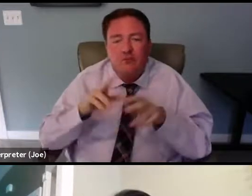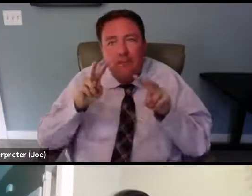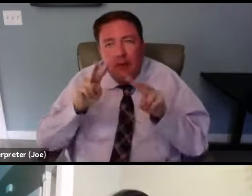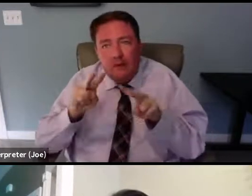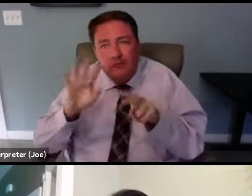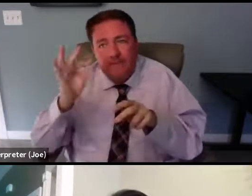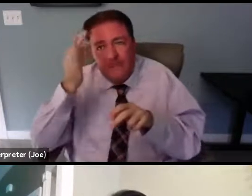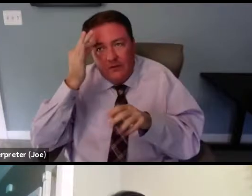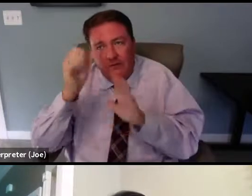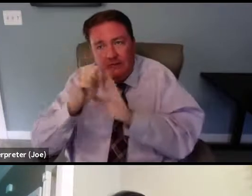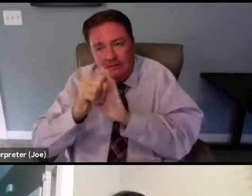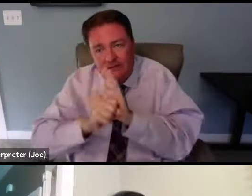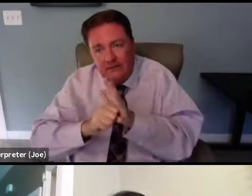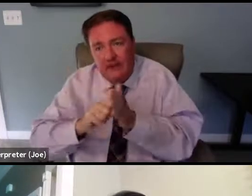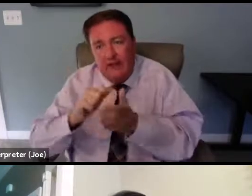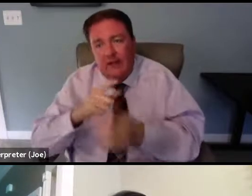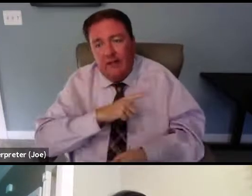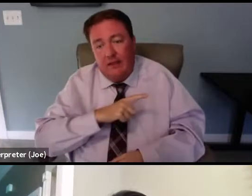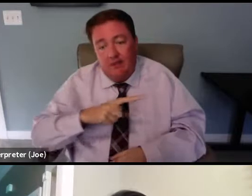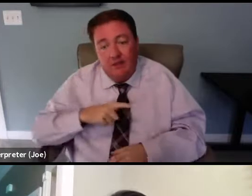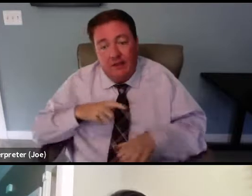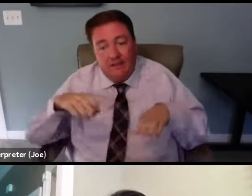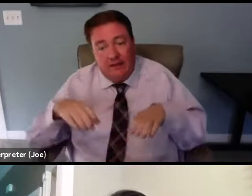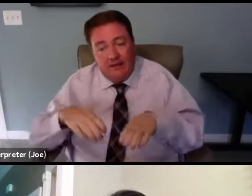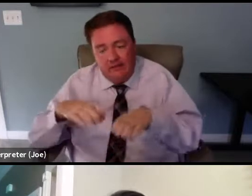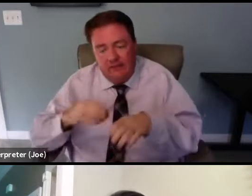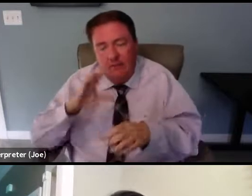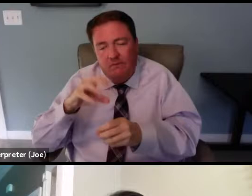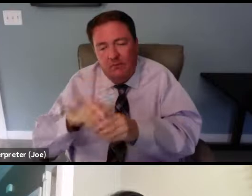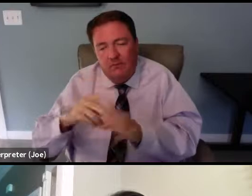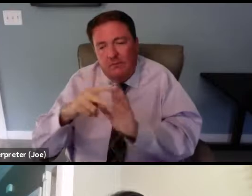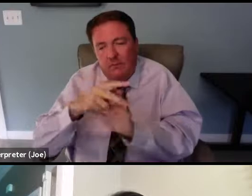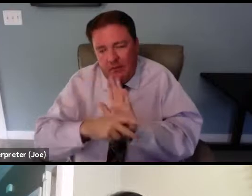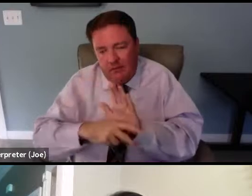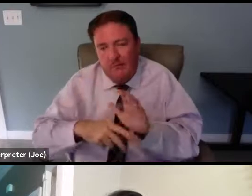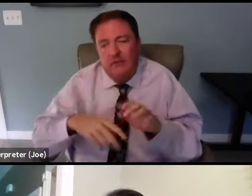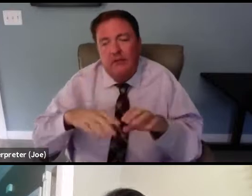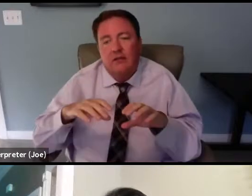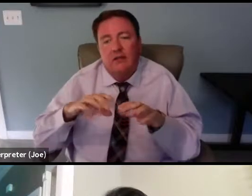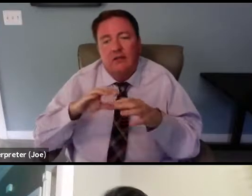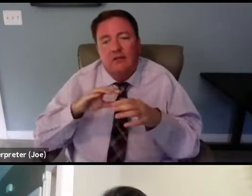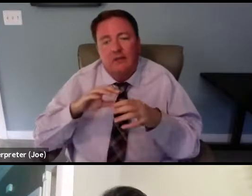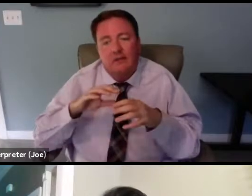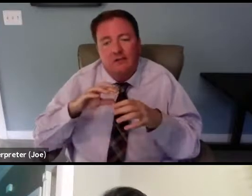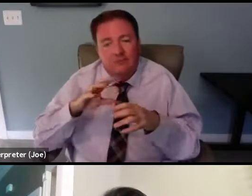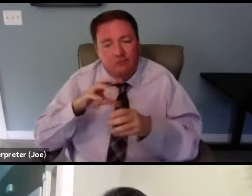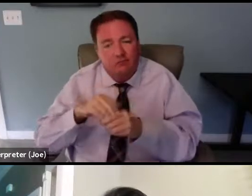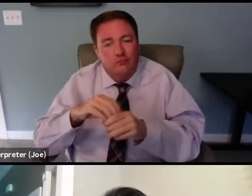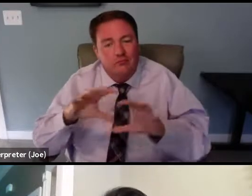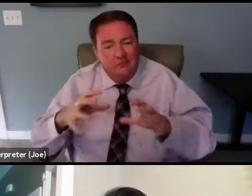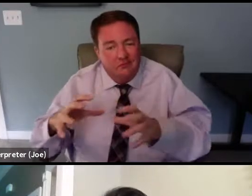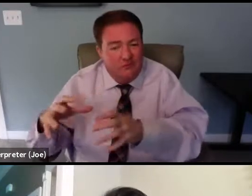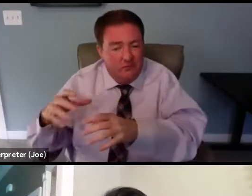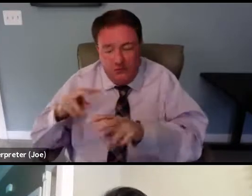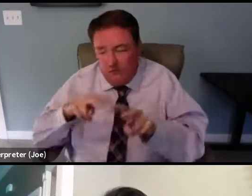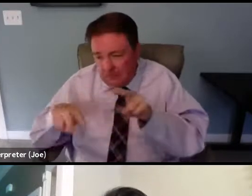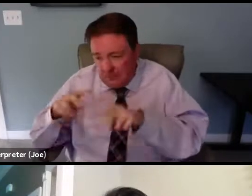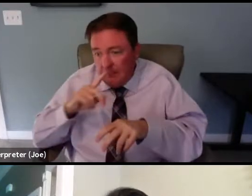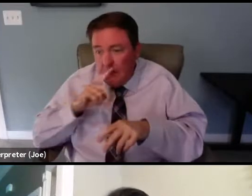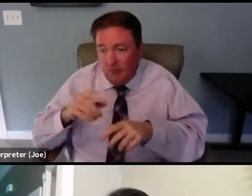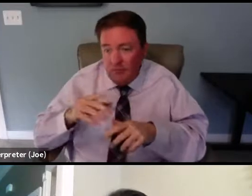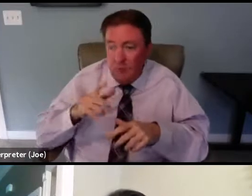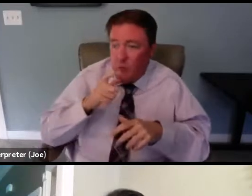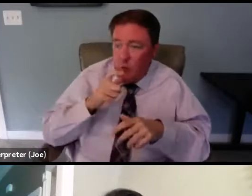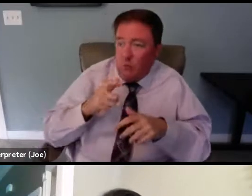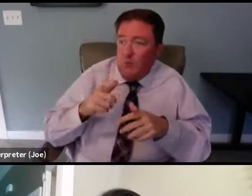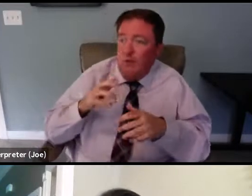activity and actively participates in various policy coalitions and committees focused on issues impacting people living with or affected